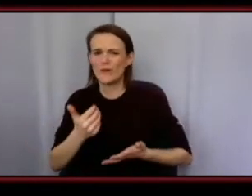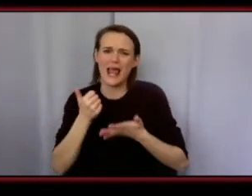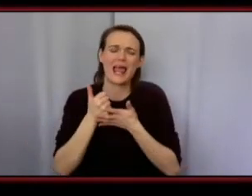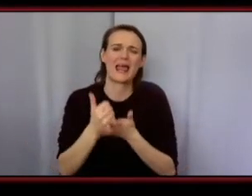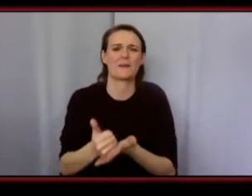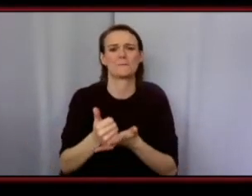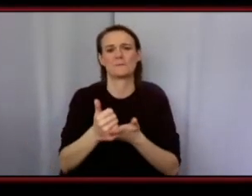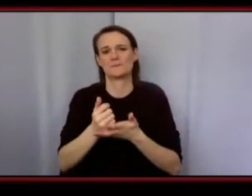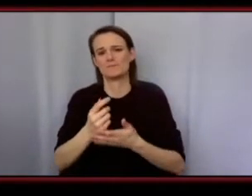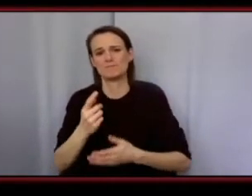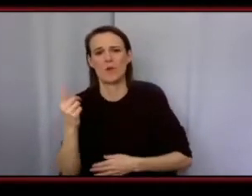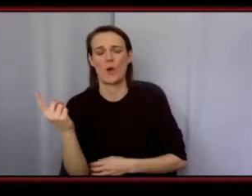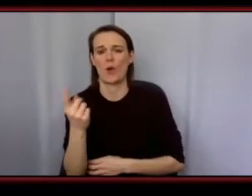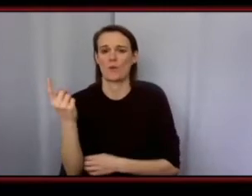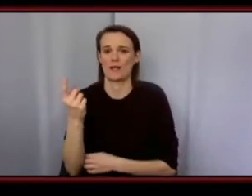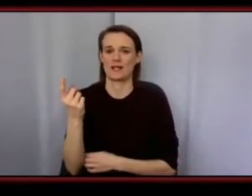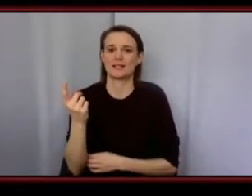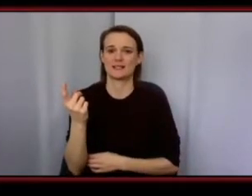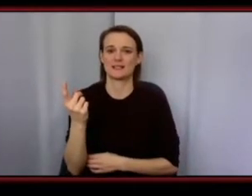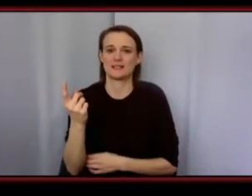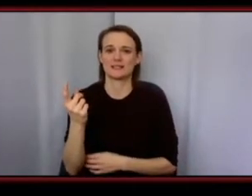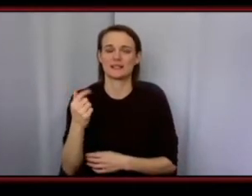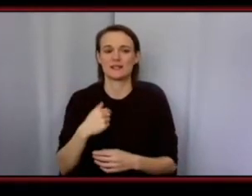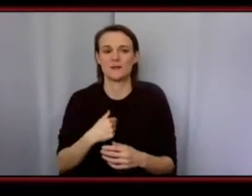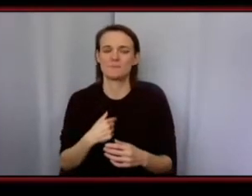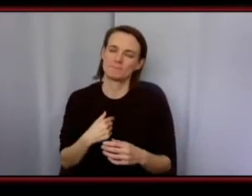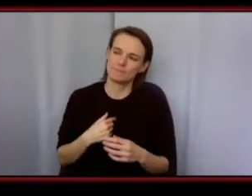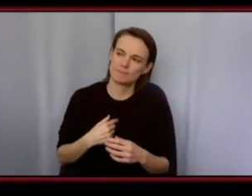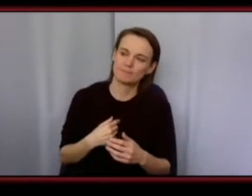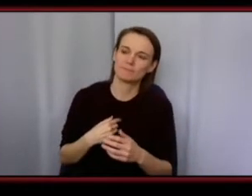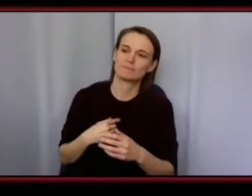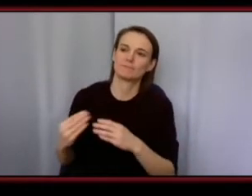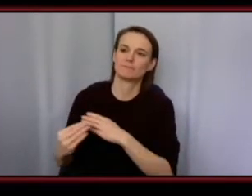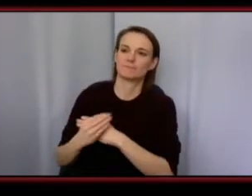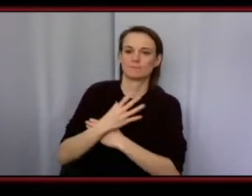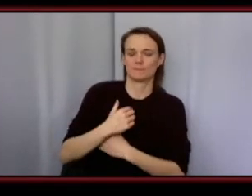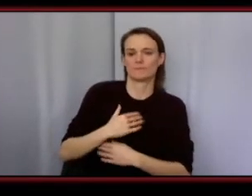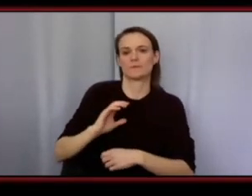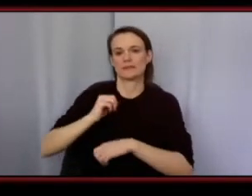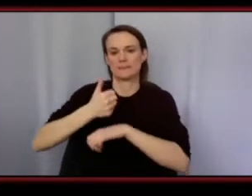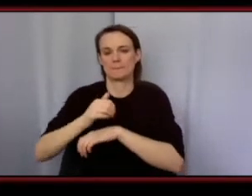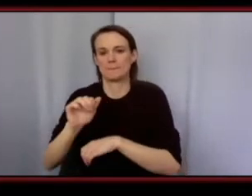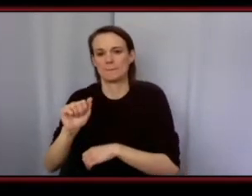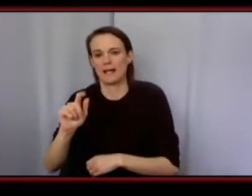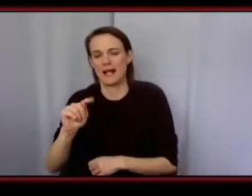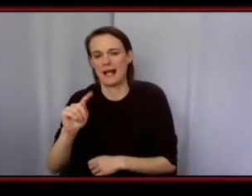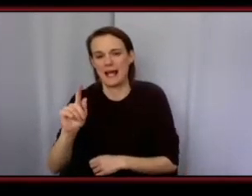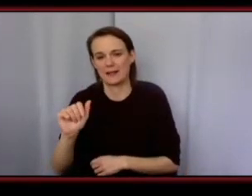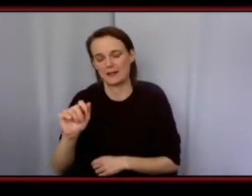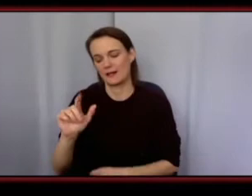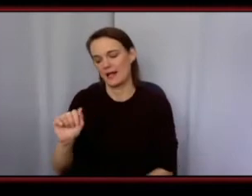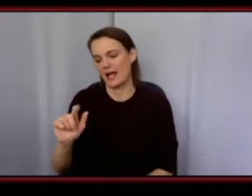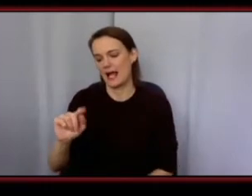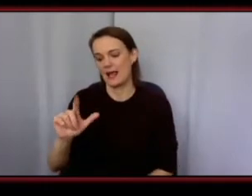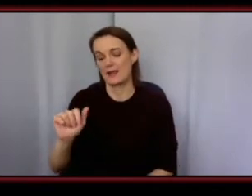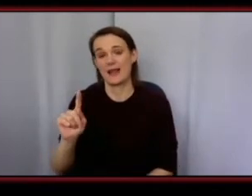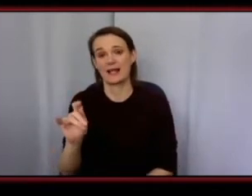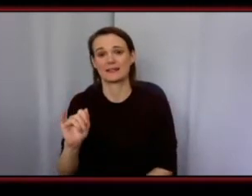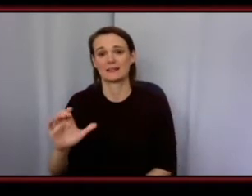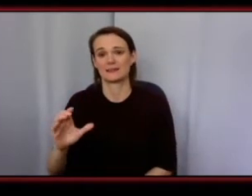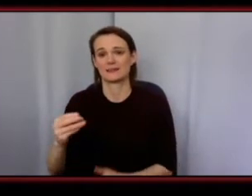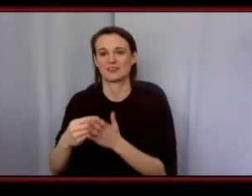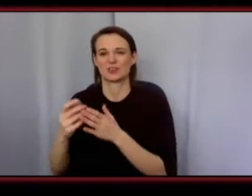sort of we led to that path of creating the atlantic scholarship organization and my first agent brendall she